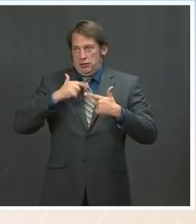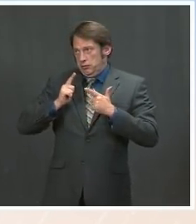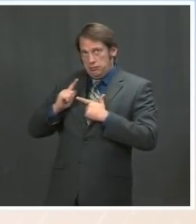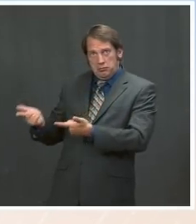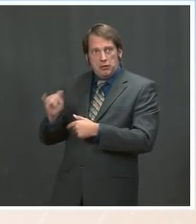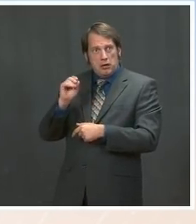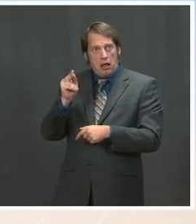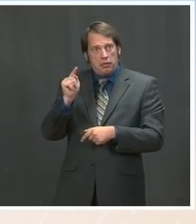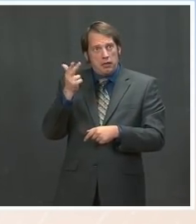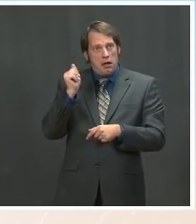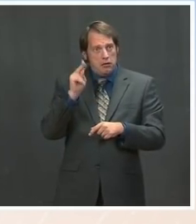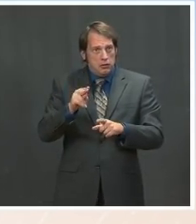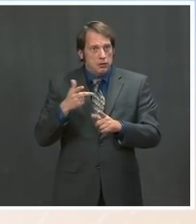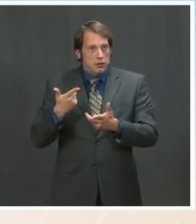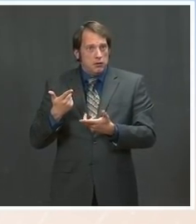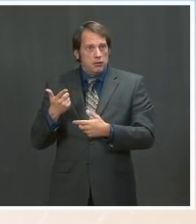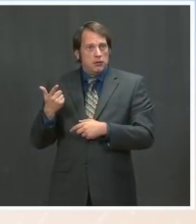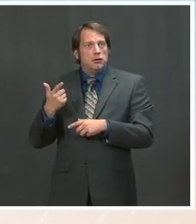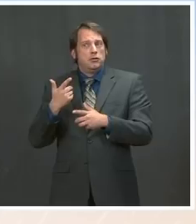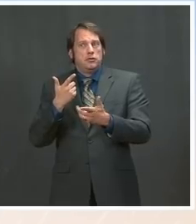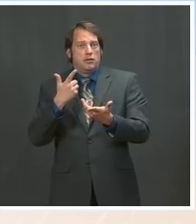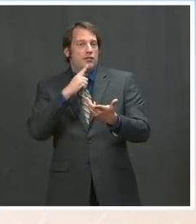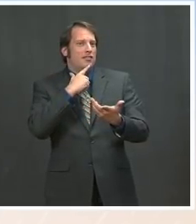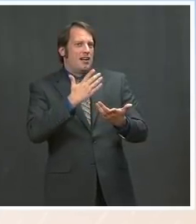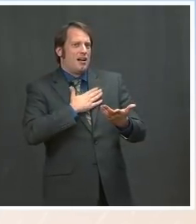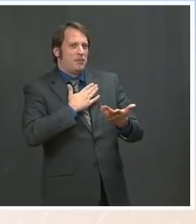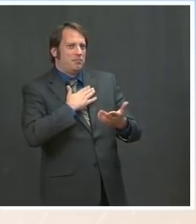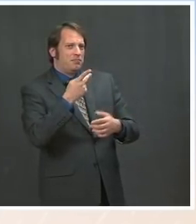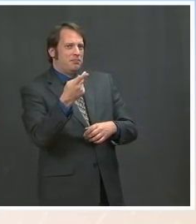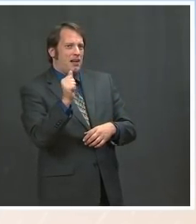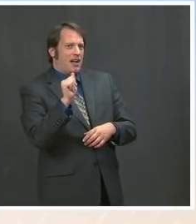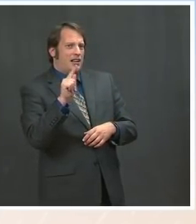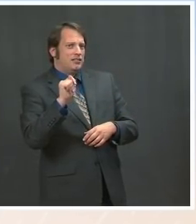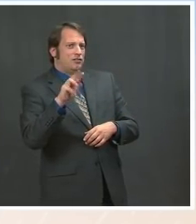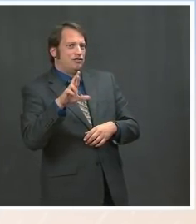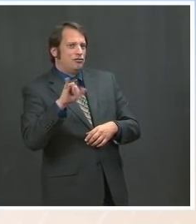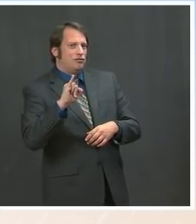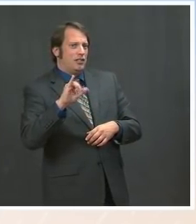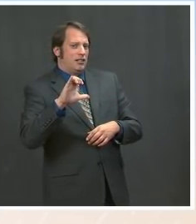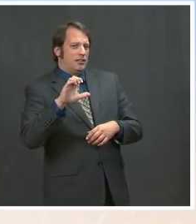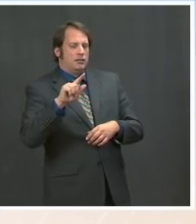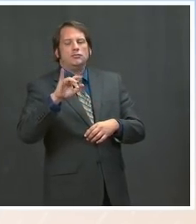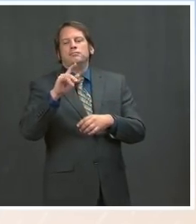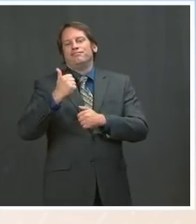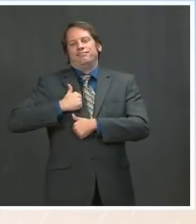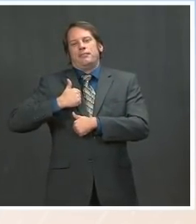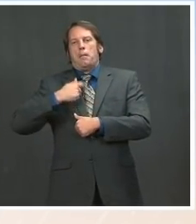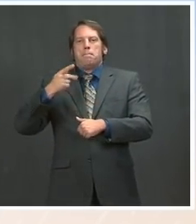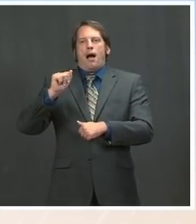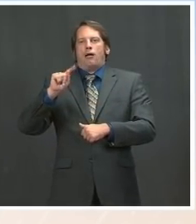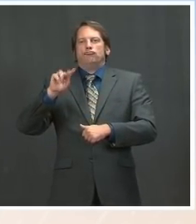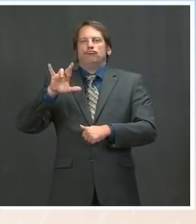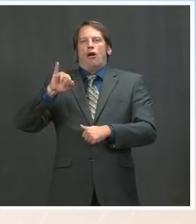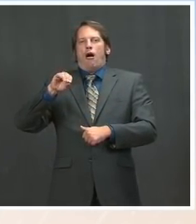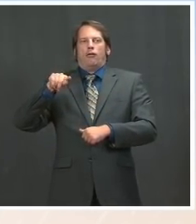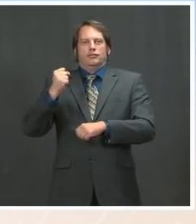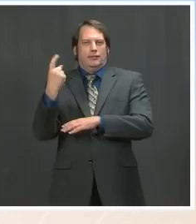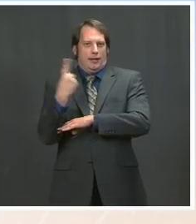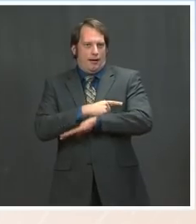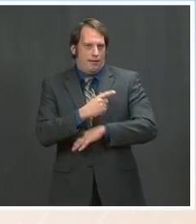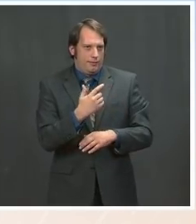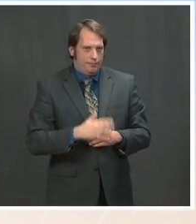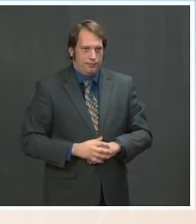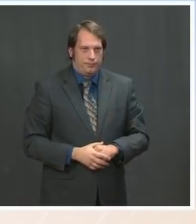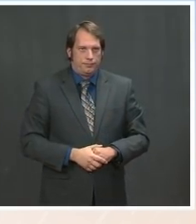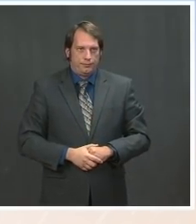you're an annoying lawyer, so. Yeah. In terms of two matters for you, one domestic, one foreign, starting here at home. The nation is